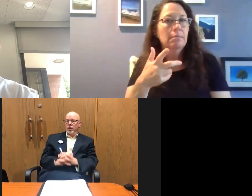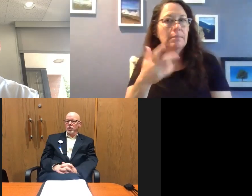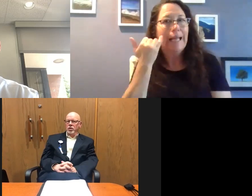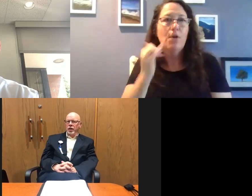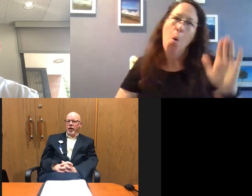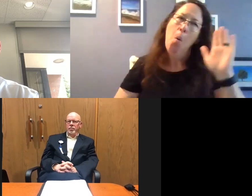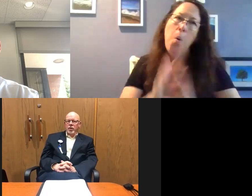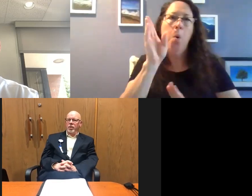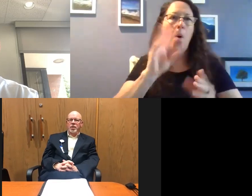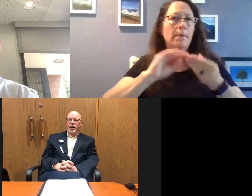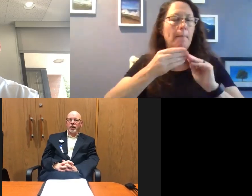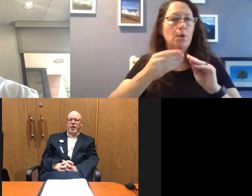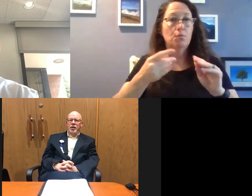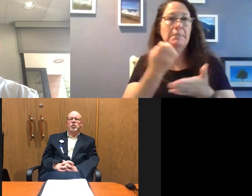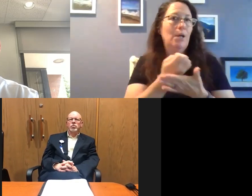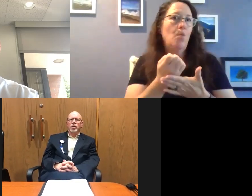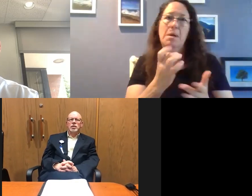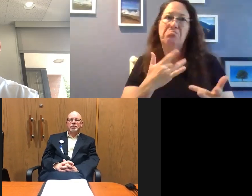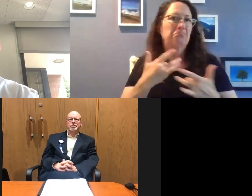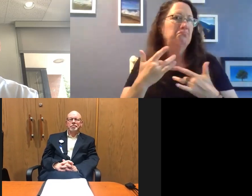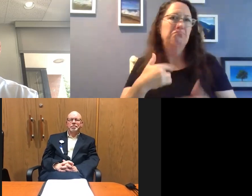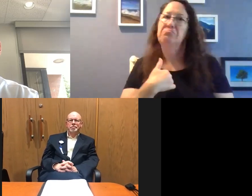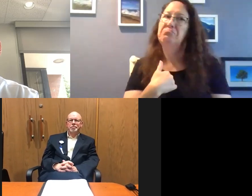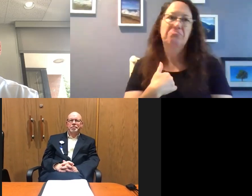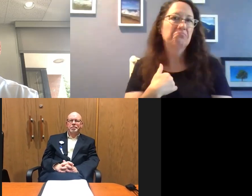surge, um, equipment's not going to be an issue for us.